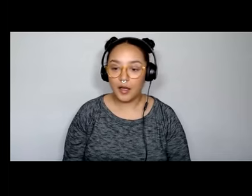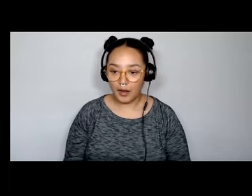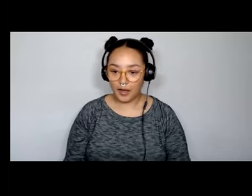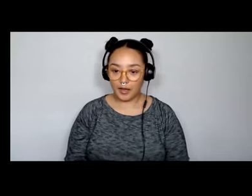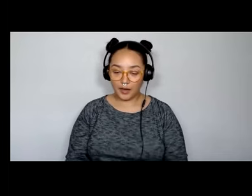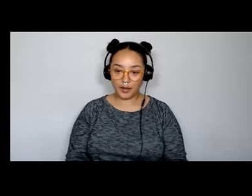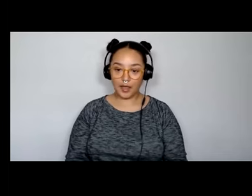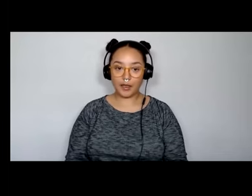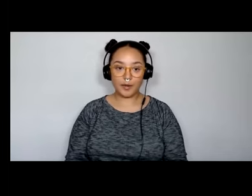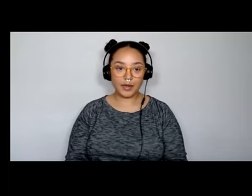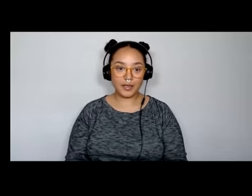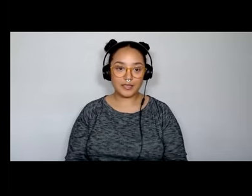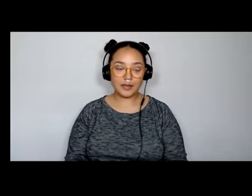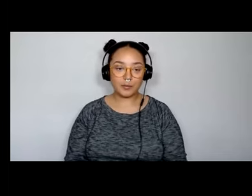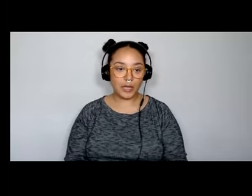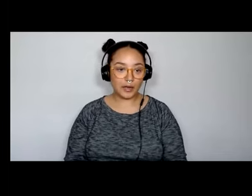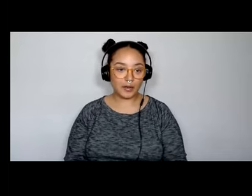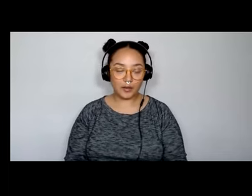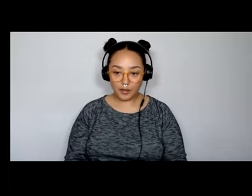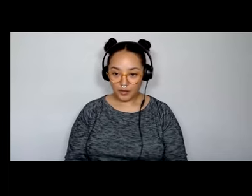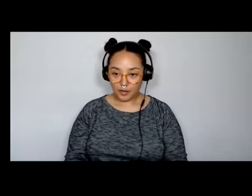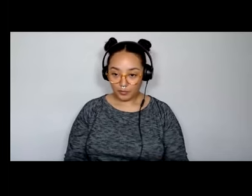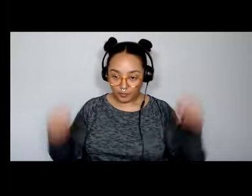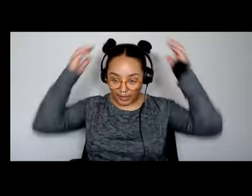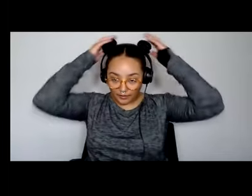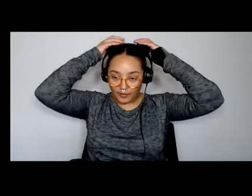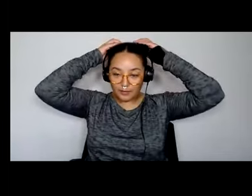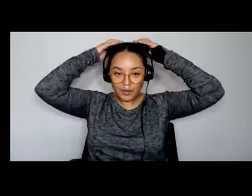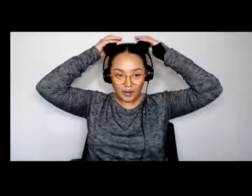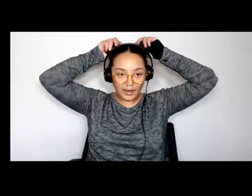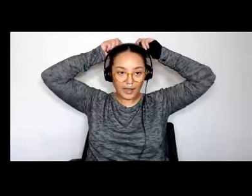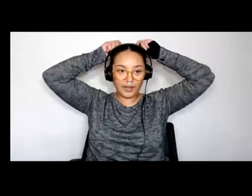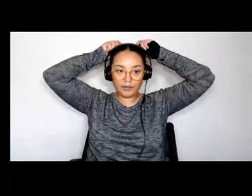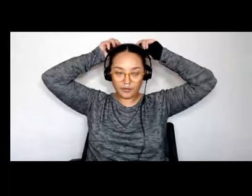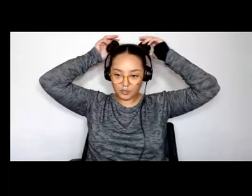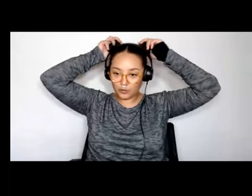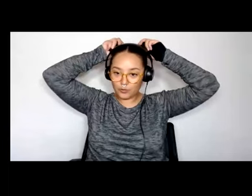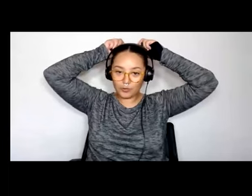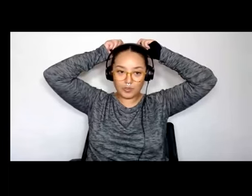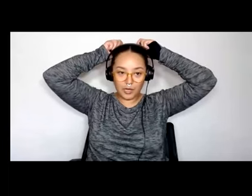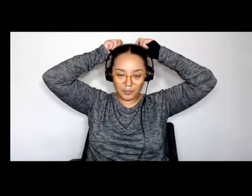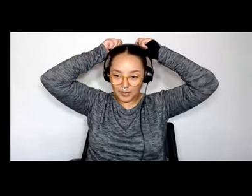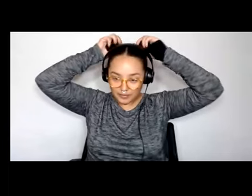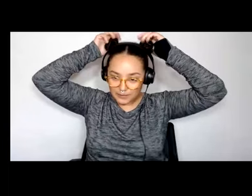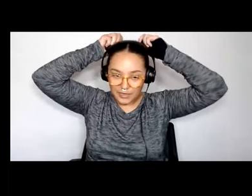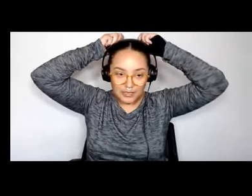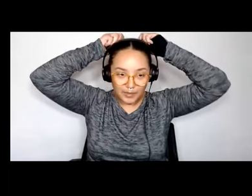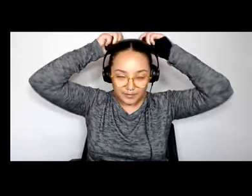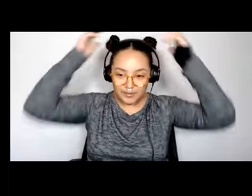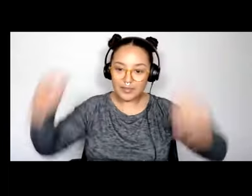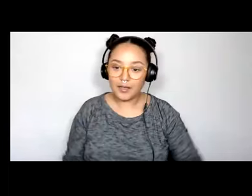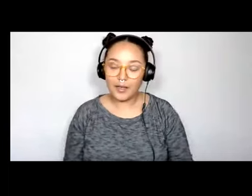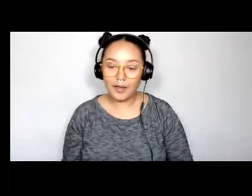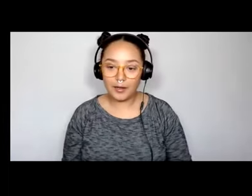I am a light-skinned black femme. I have two top nut space